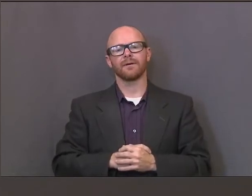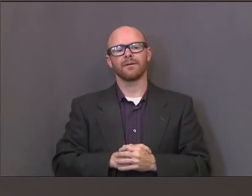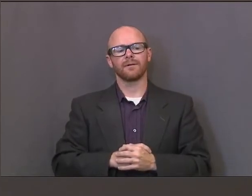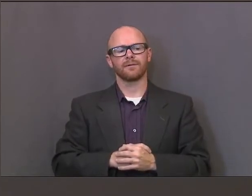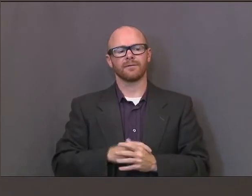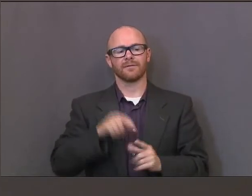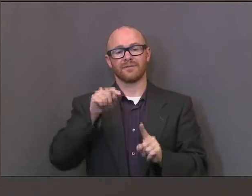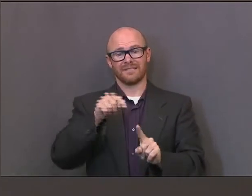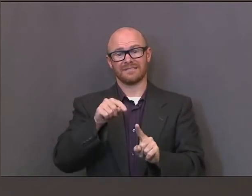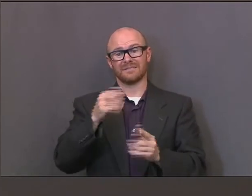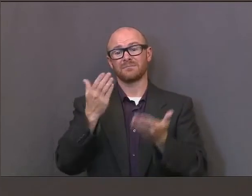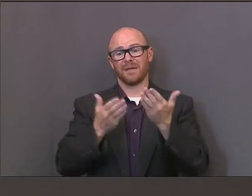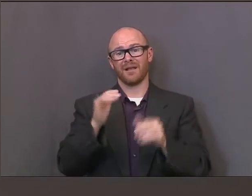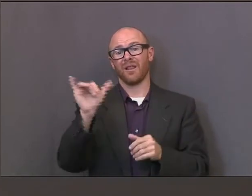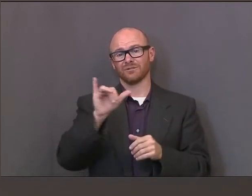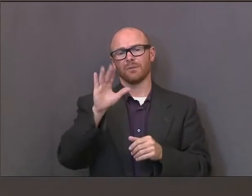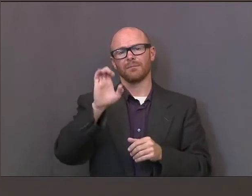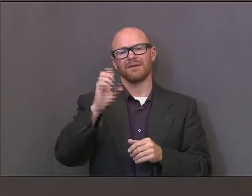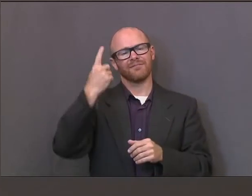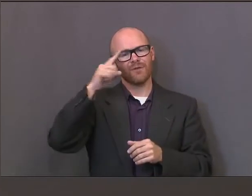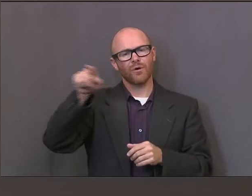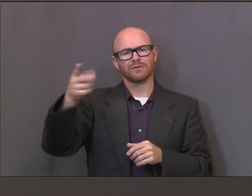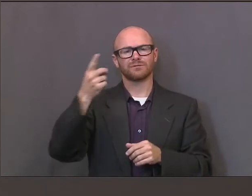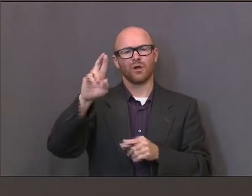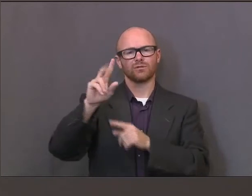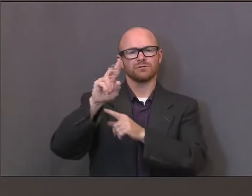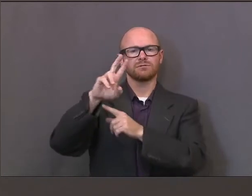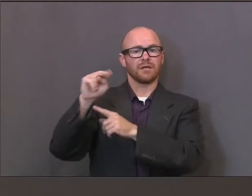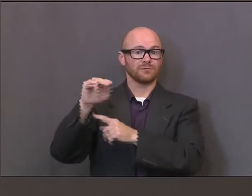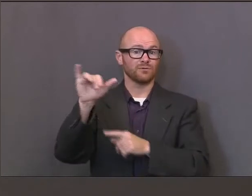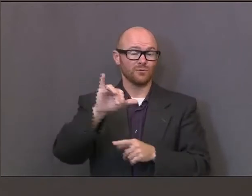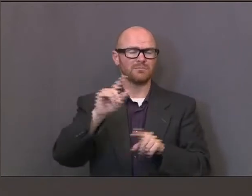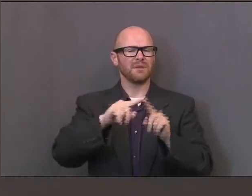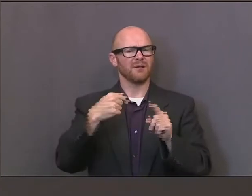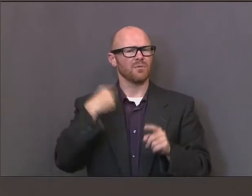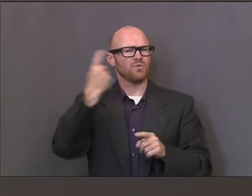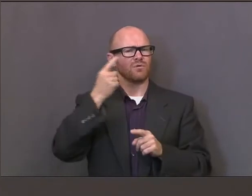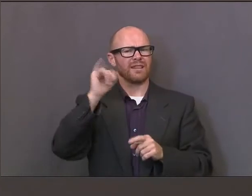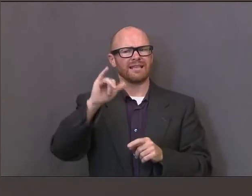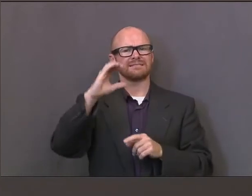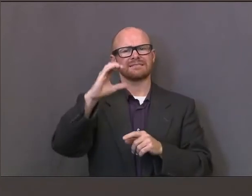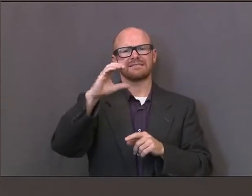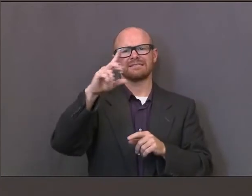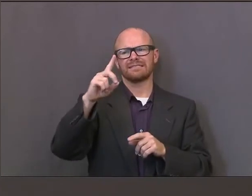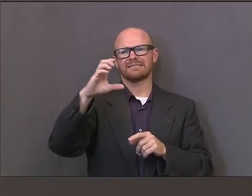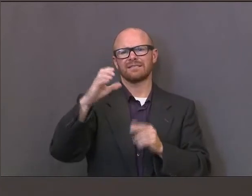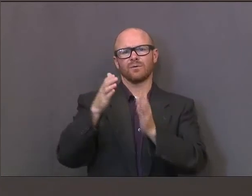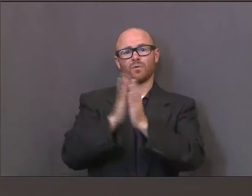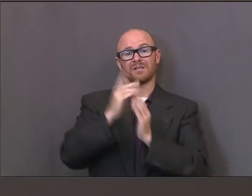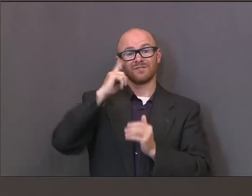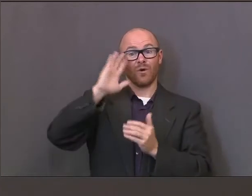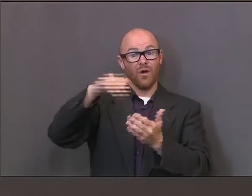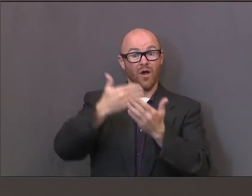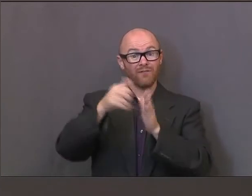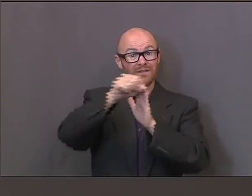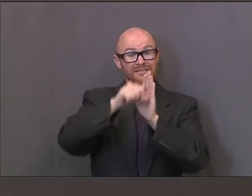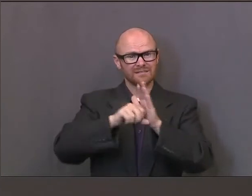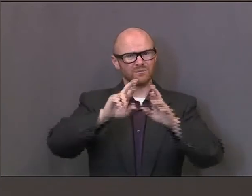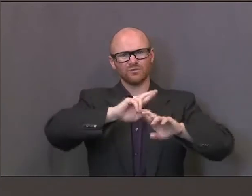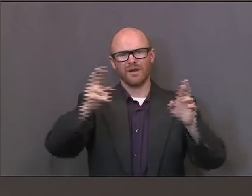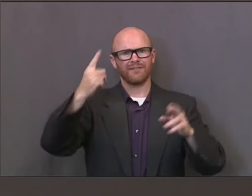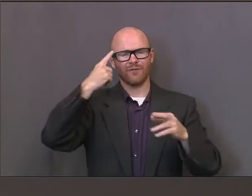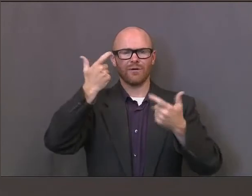This may also be for Dr. Dunn. I'm interested in the CDC request for all of the states to be ready for a mass